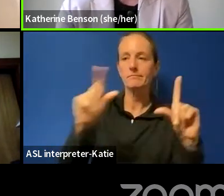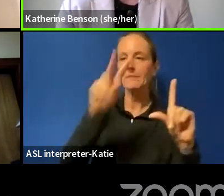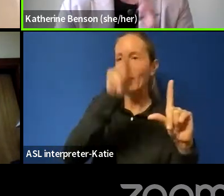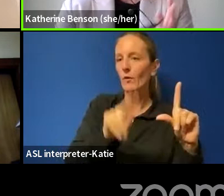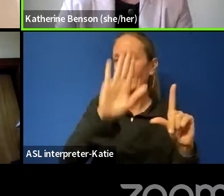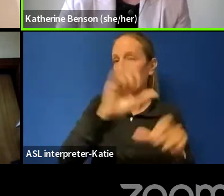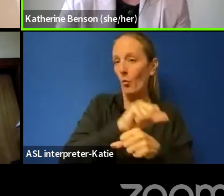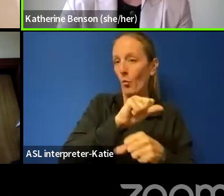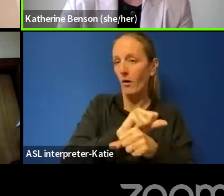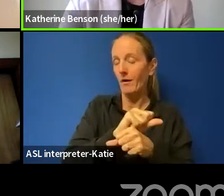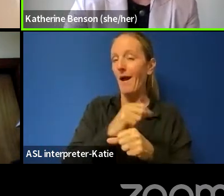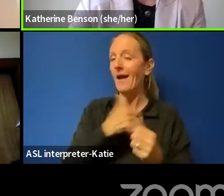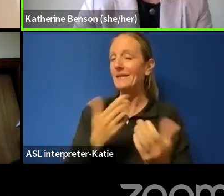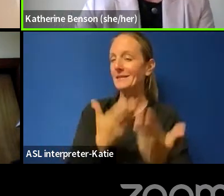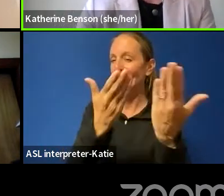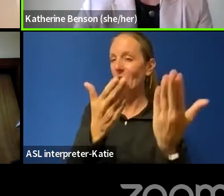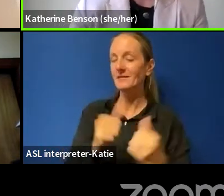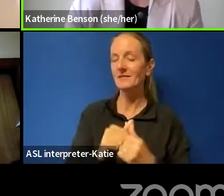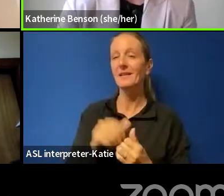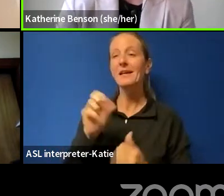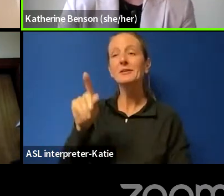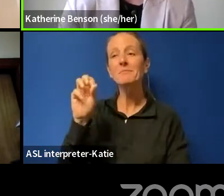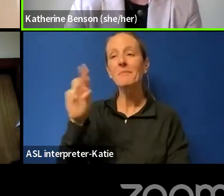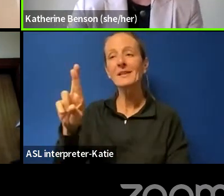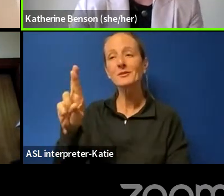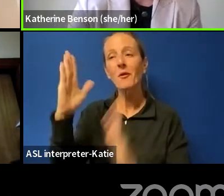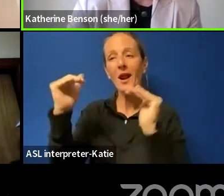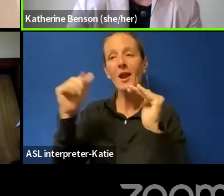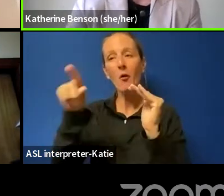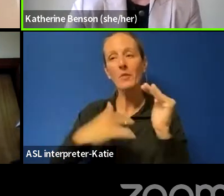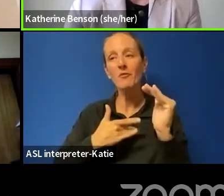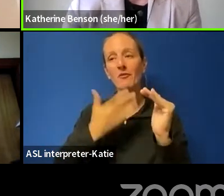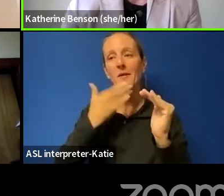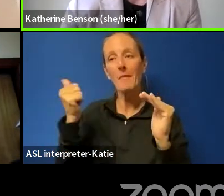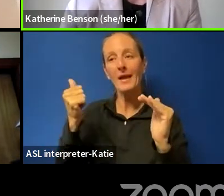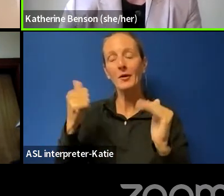Um, also, Spencer, I hope you feel better soon after recovering from COVID.